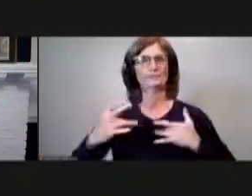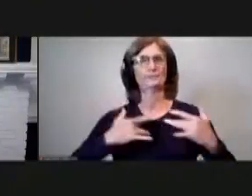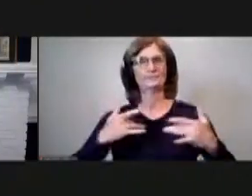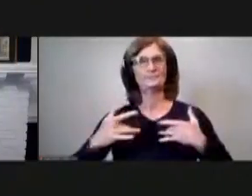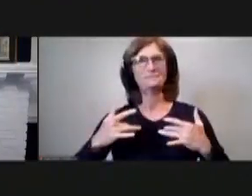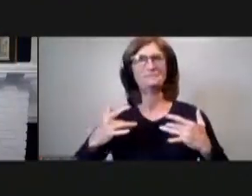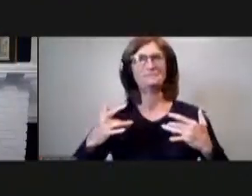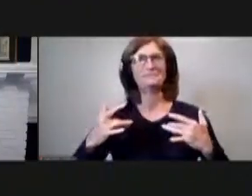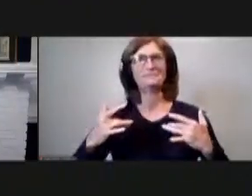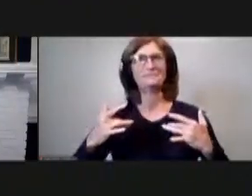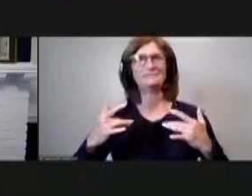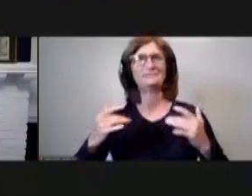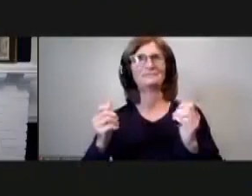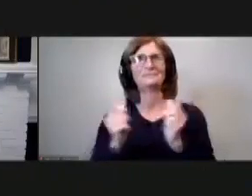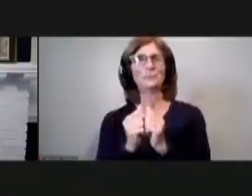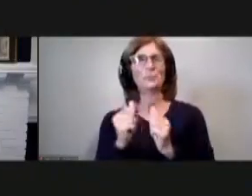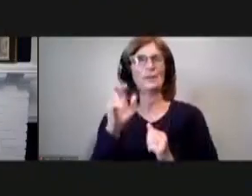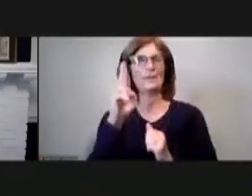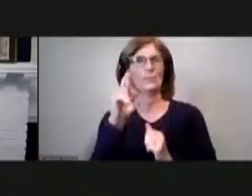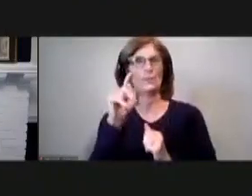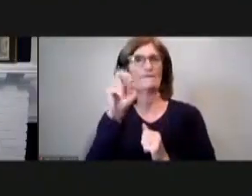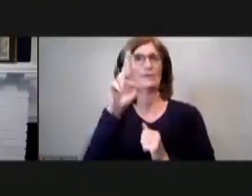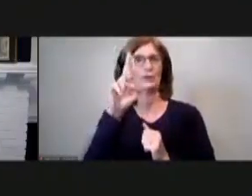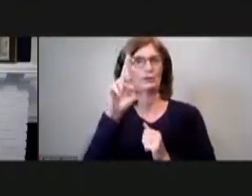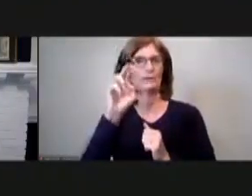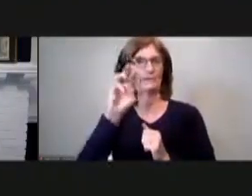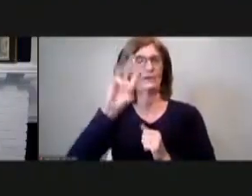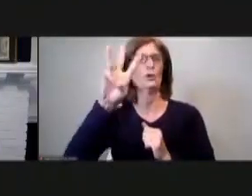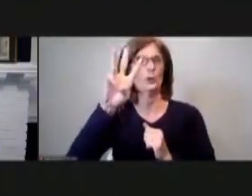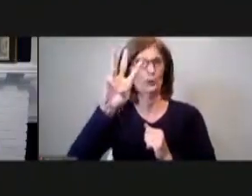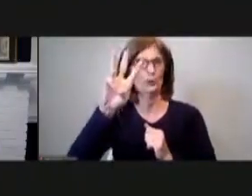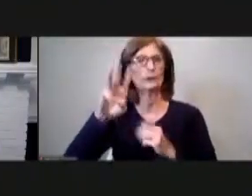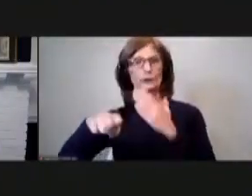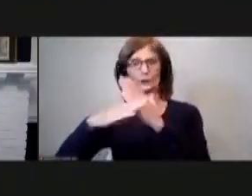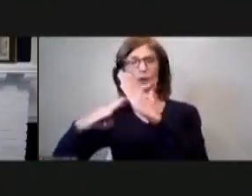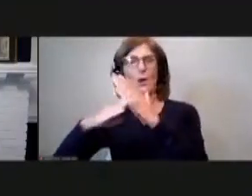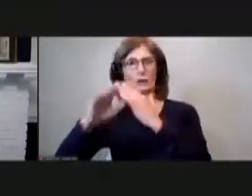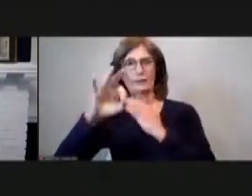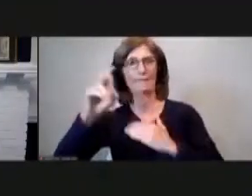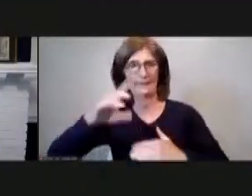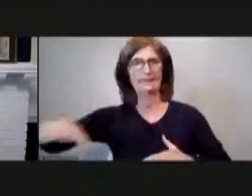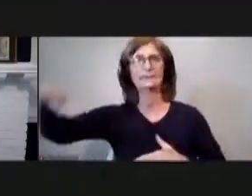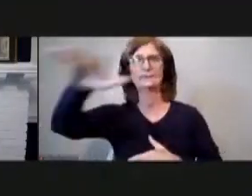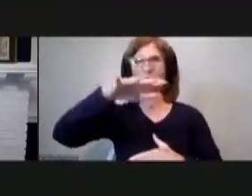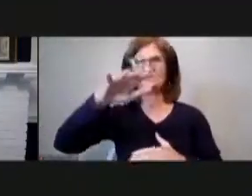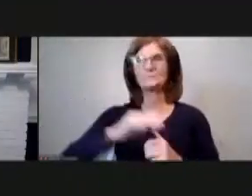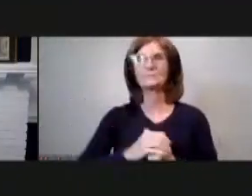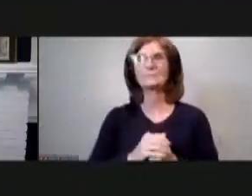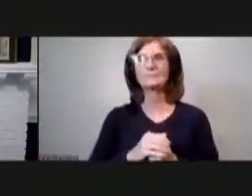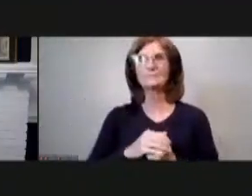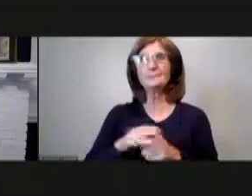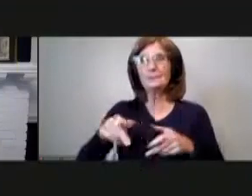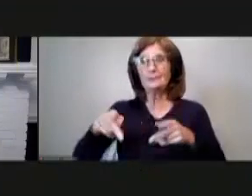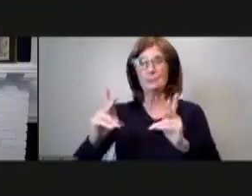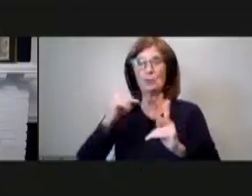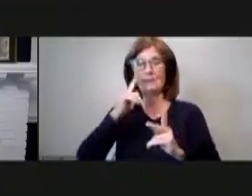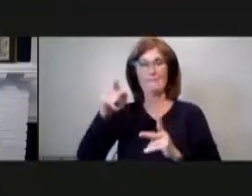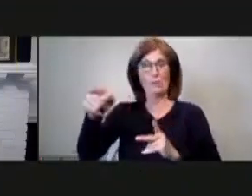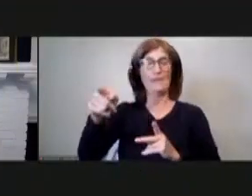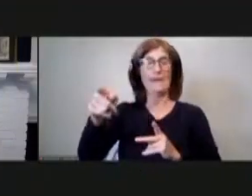review park soccer field um specifically the permitting of that field and